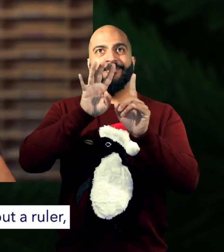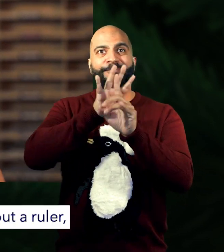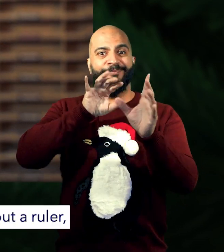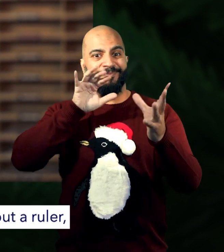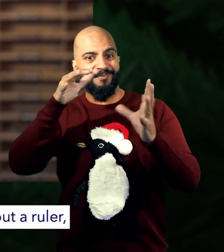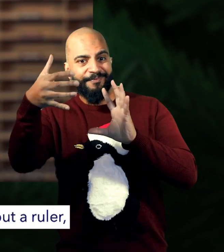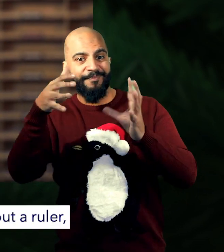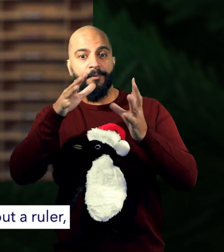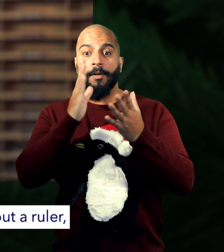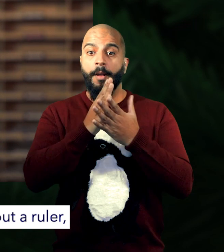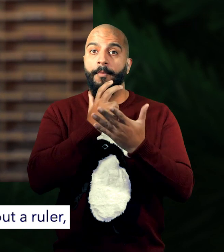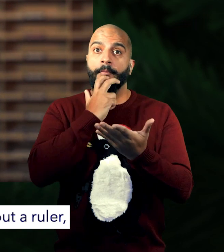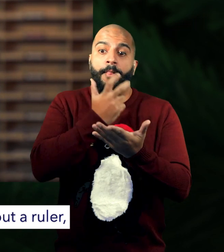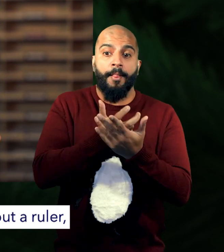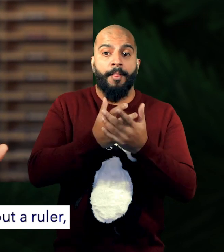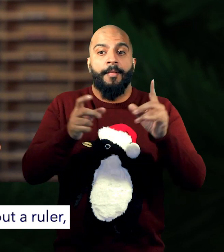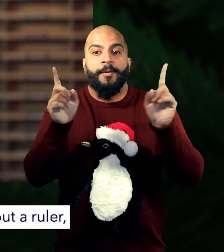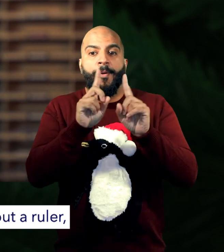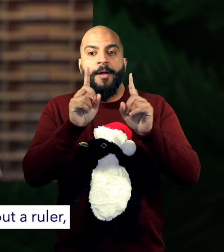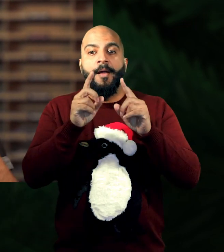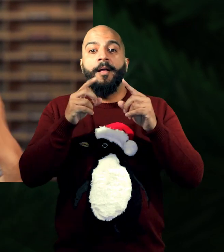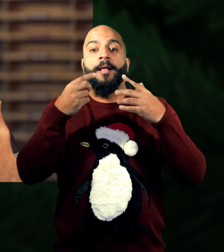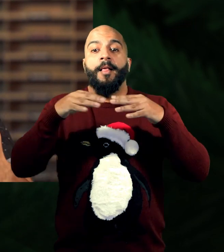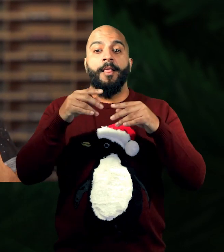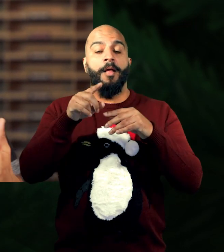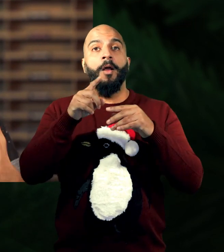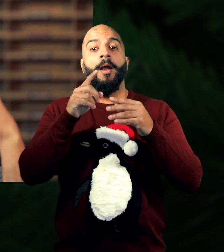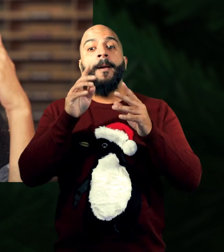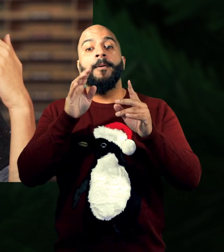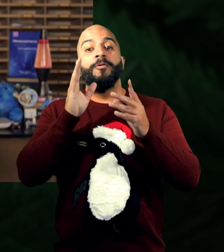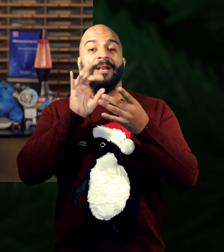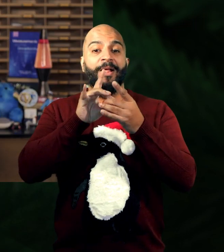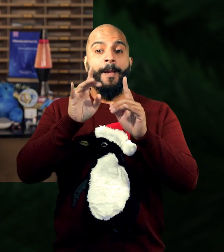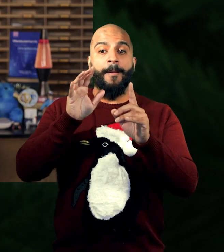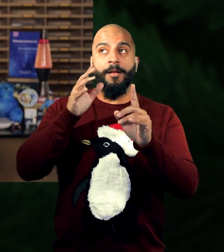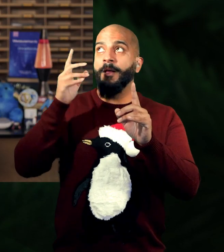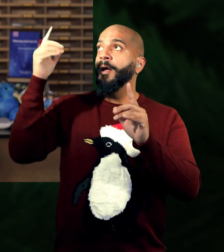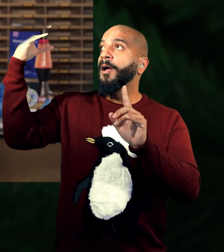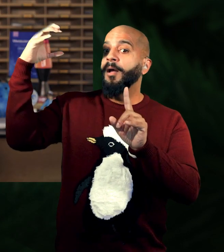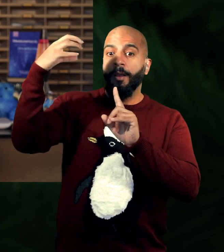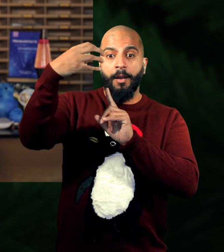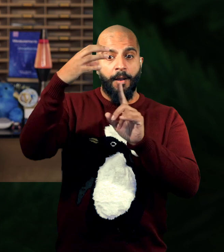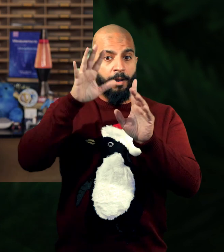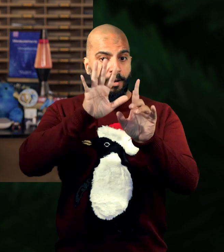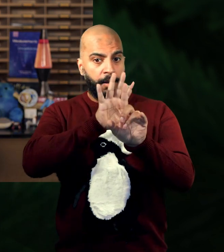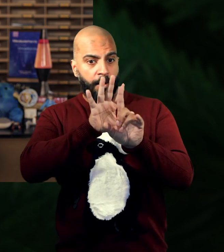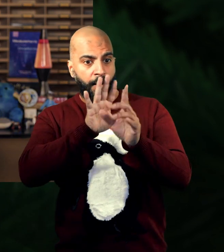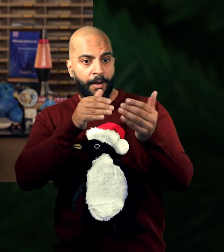I find it mind-blowing that something as simple as taking out a ruler and measuring a shadow can tell us so much about the world we live in.